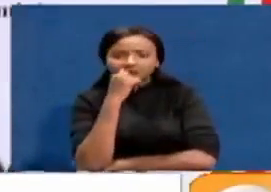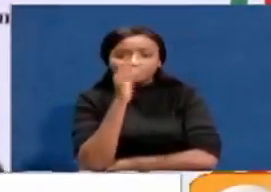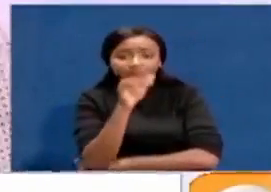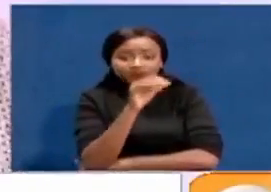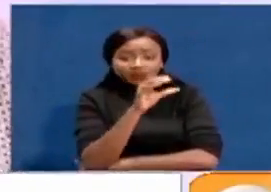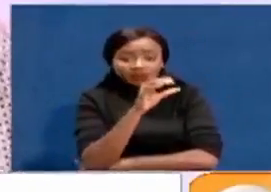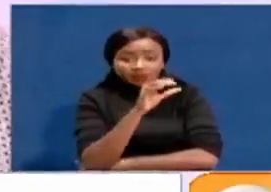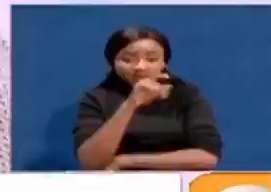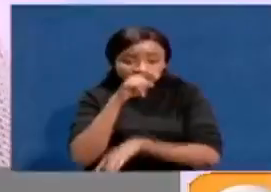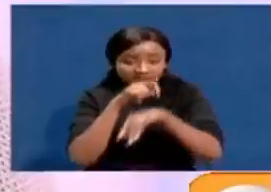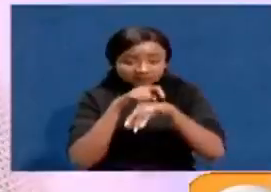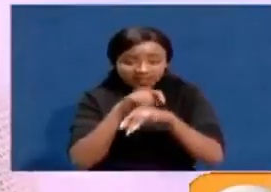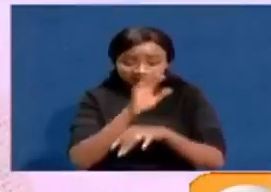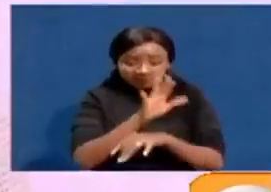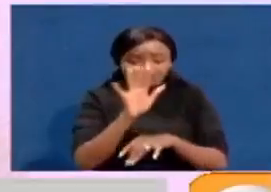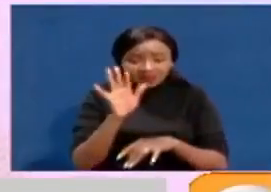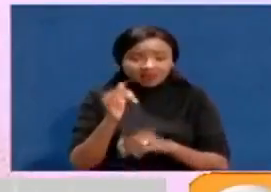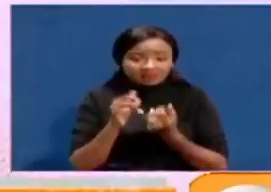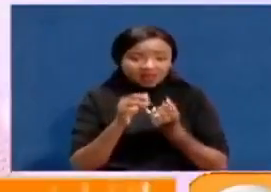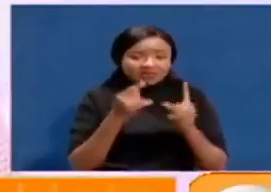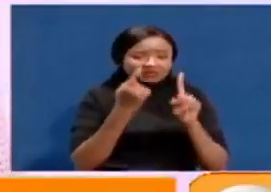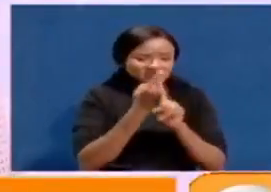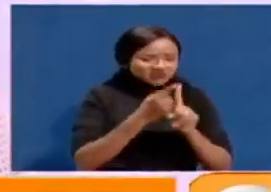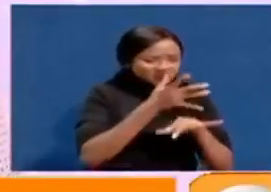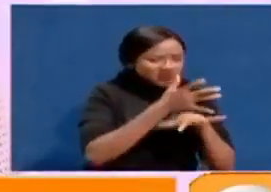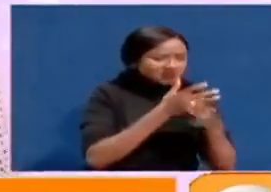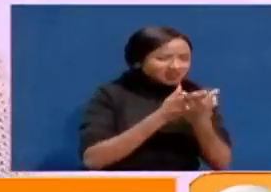synergy, with the tearing down of silos,